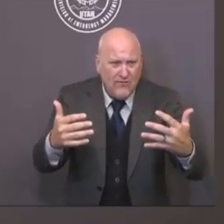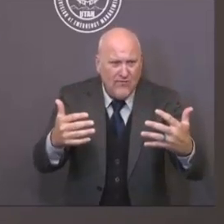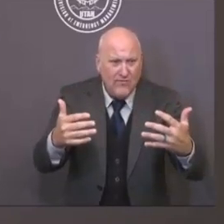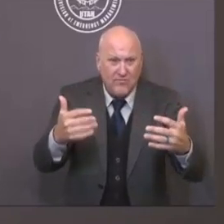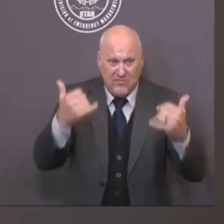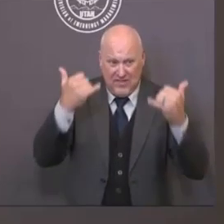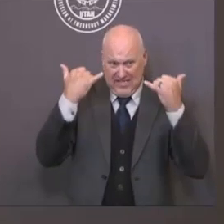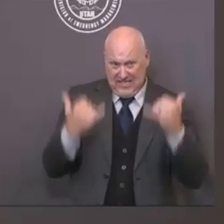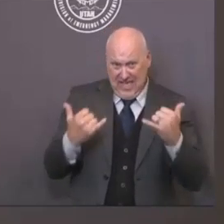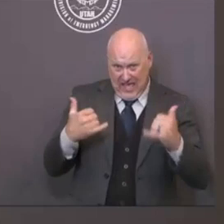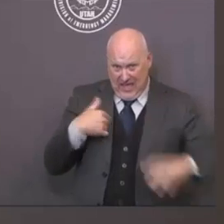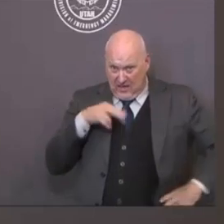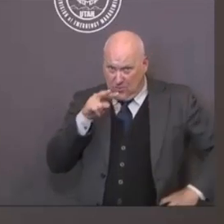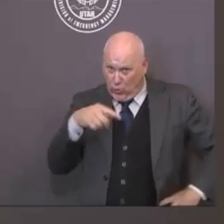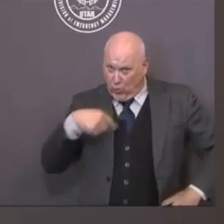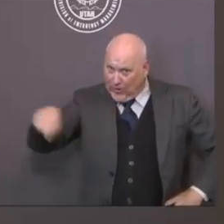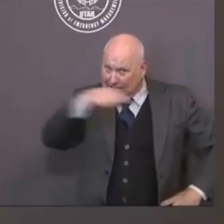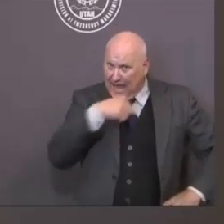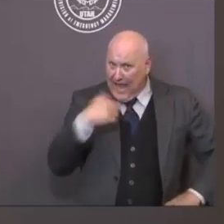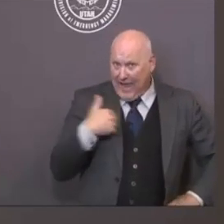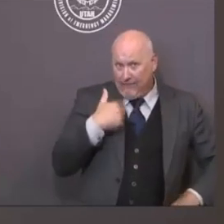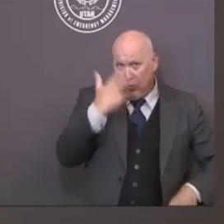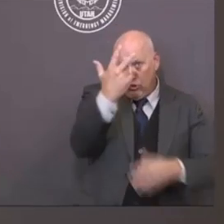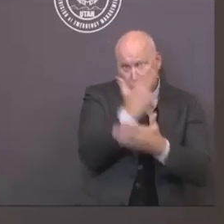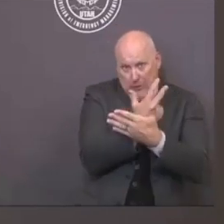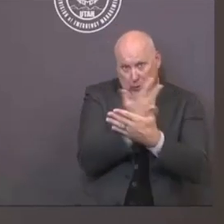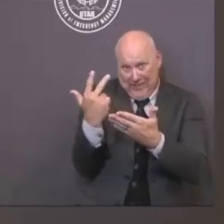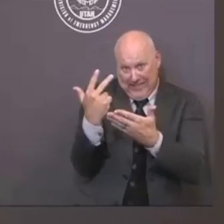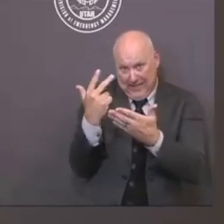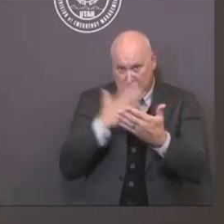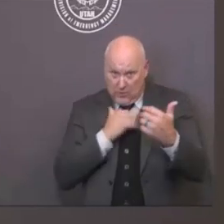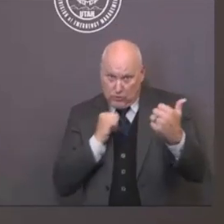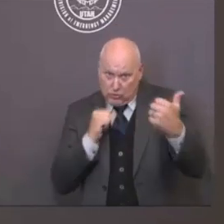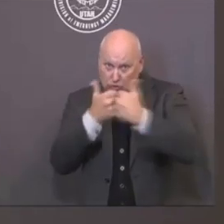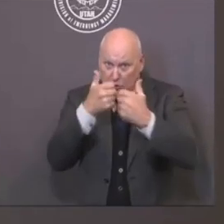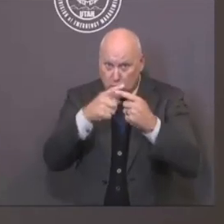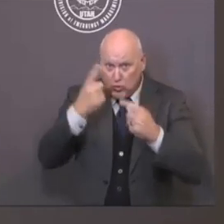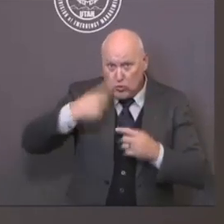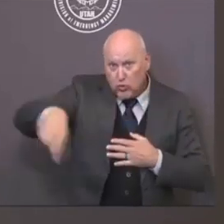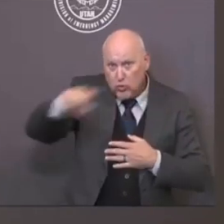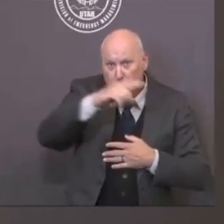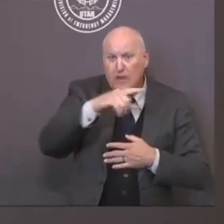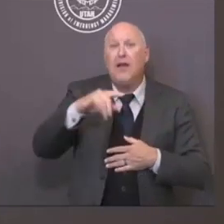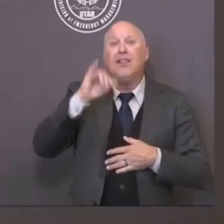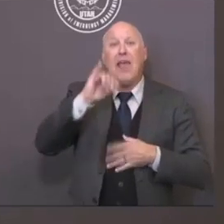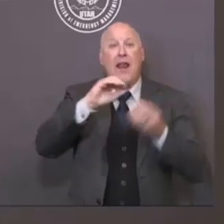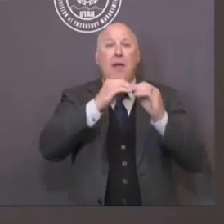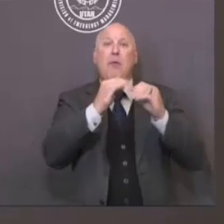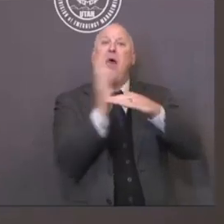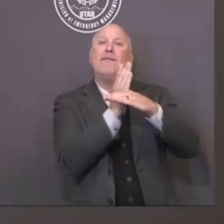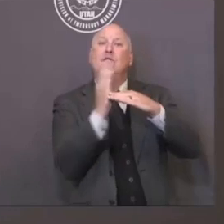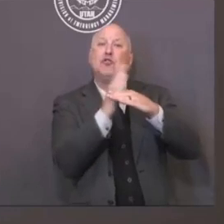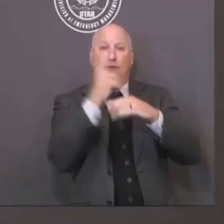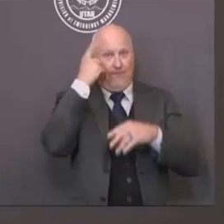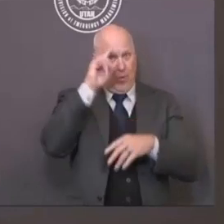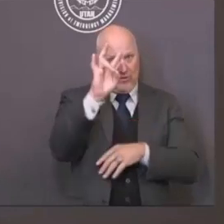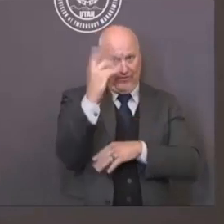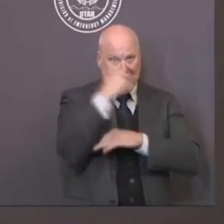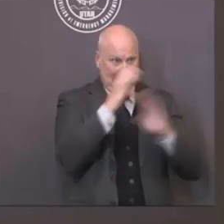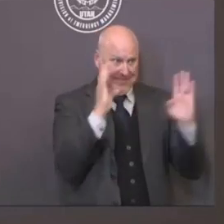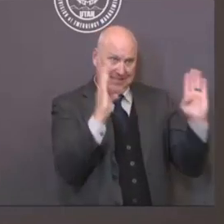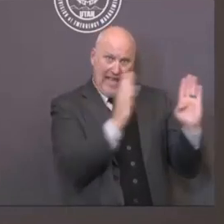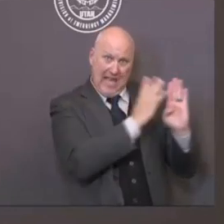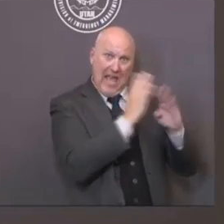down to below 500. That will allow us to ensure that we have capacity with our health care system that we don't overwhelm it.